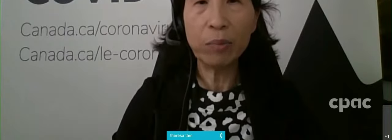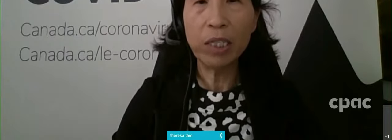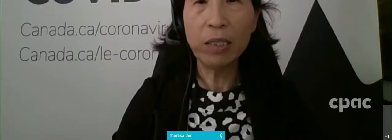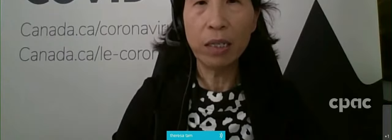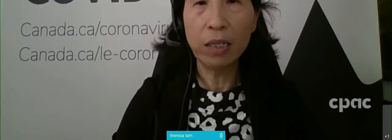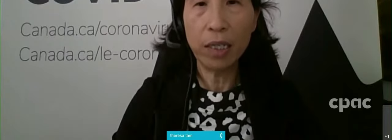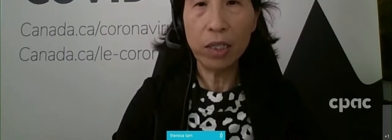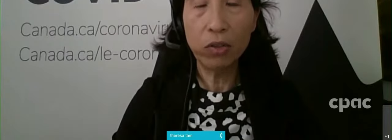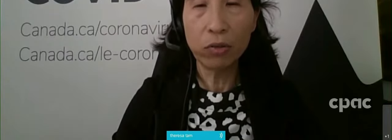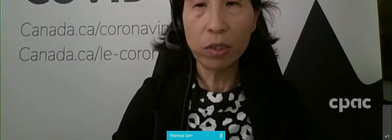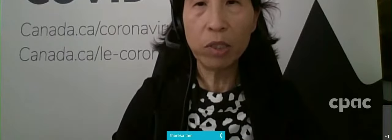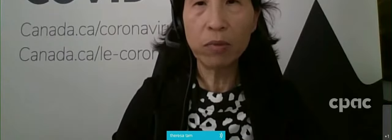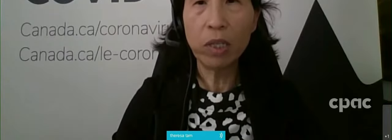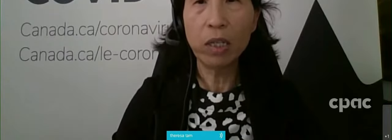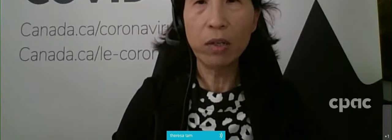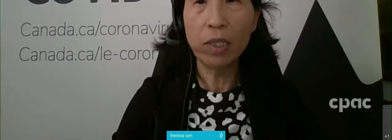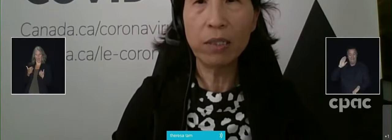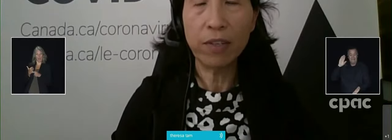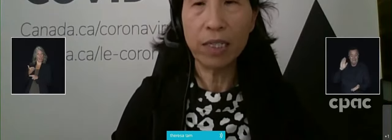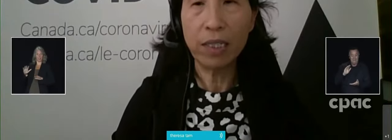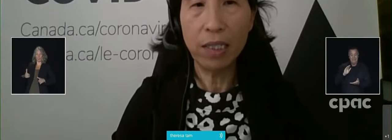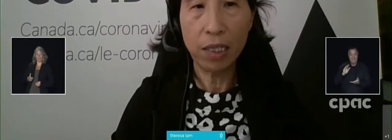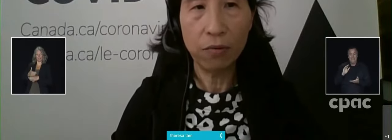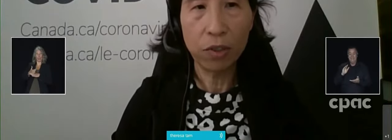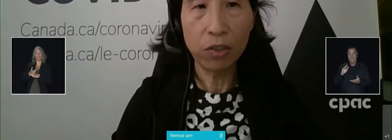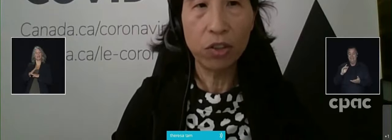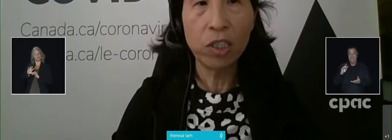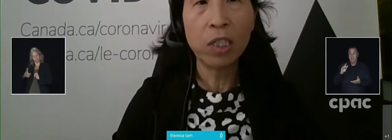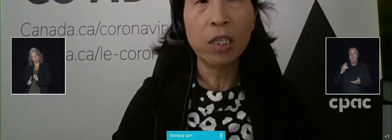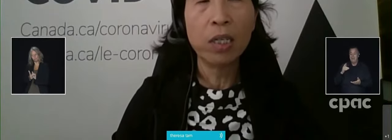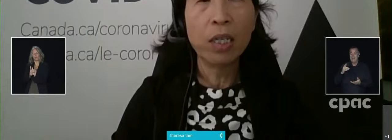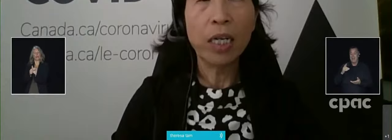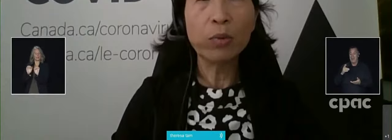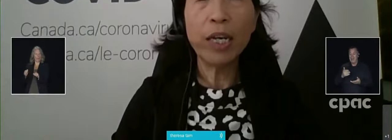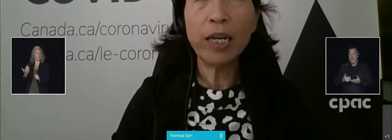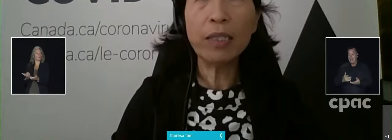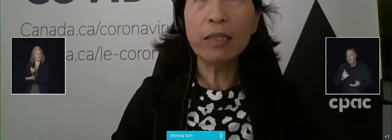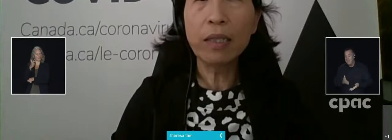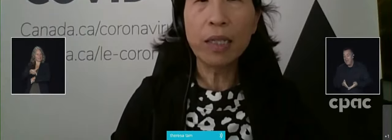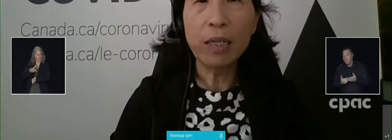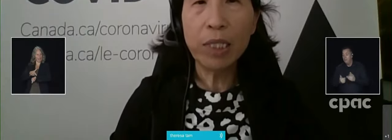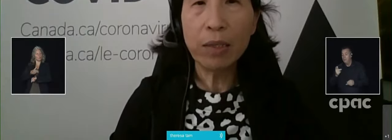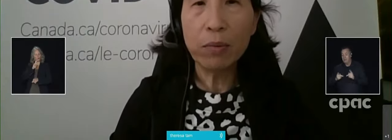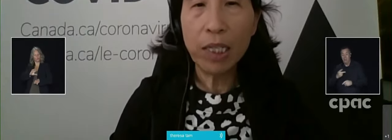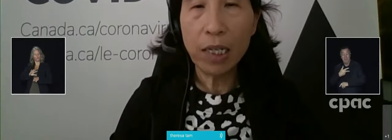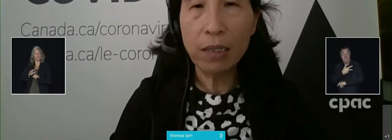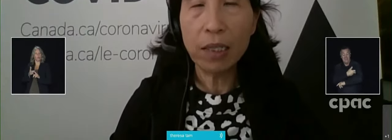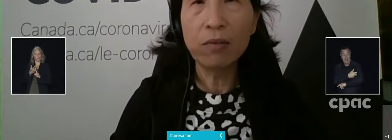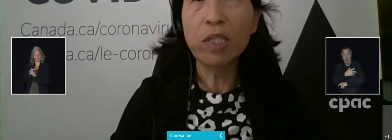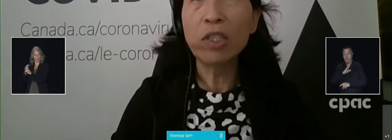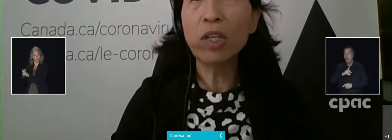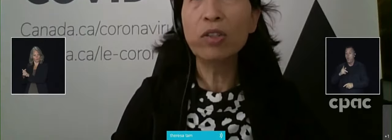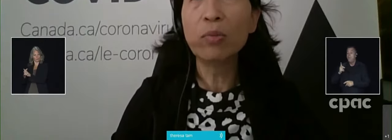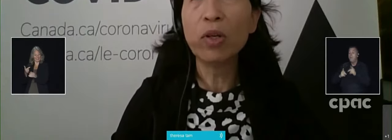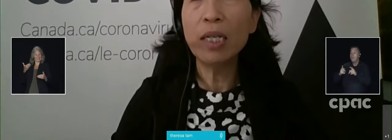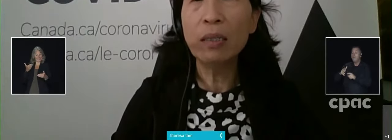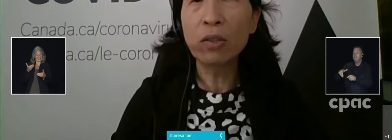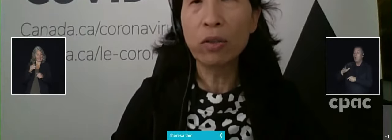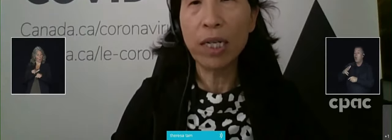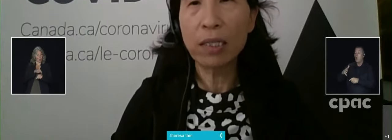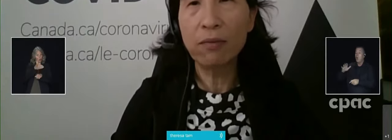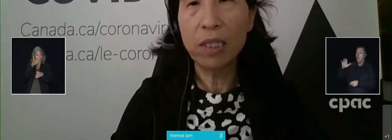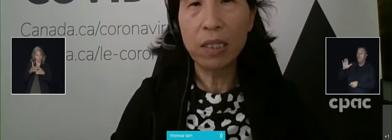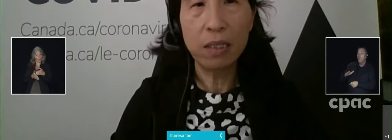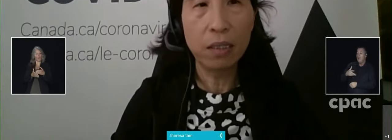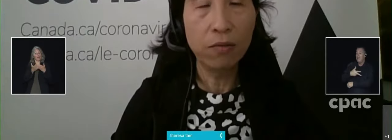protection gap in younger age groups with the lowest vaccine coverage. As we head into the Labor Day weekend and return to more